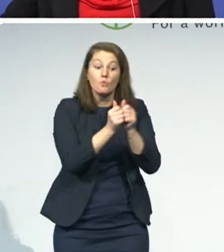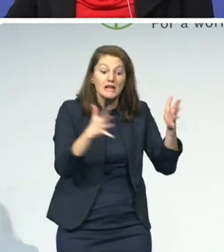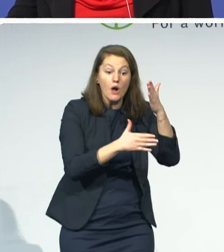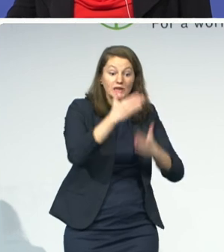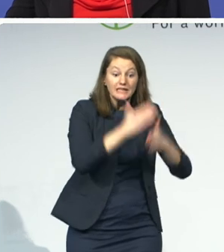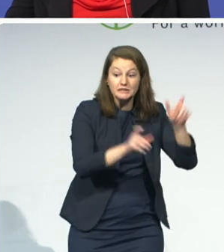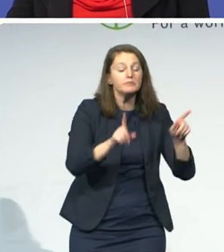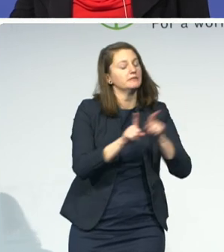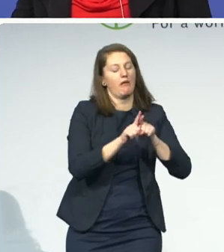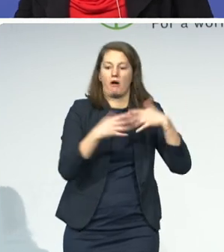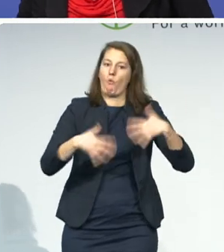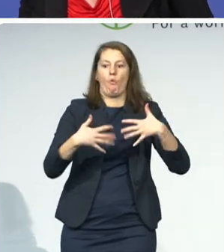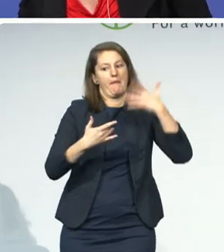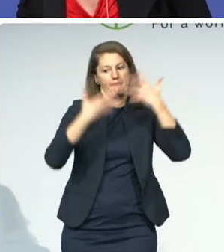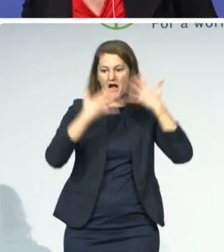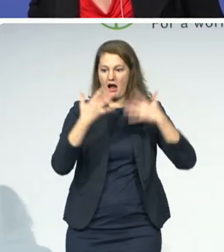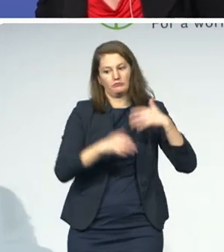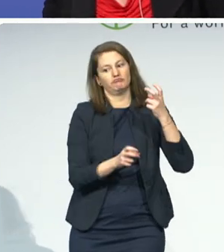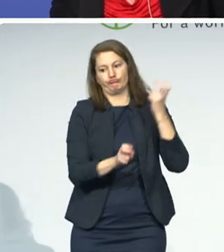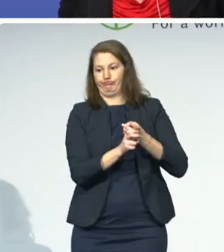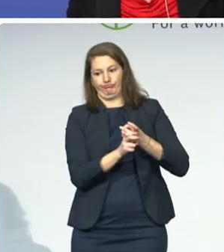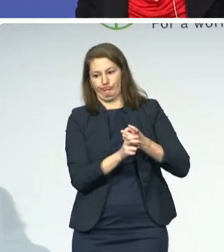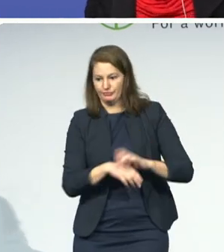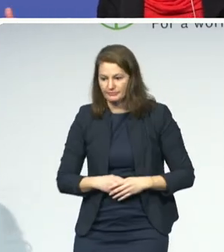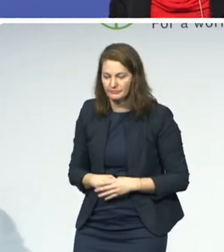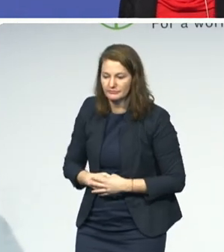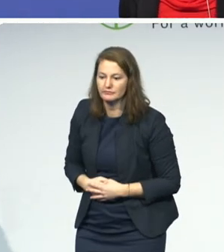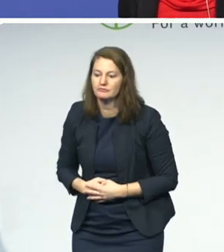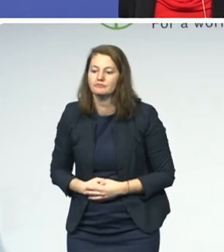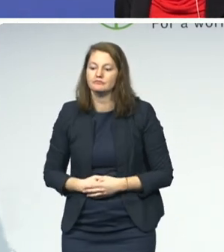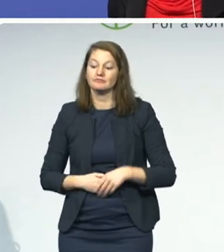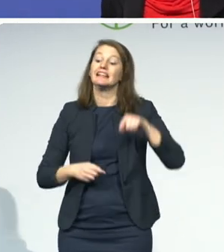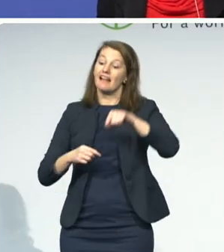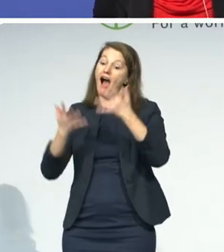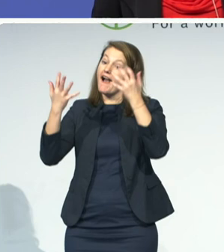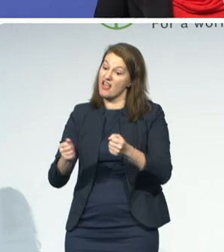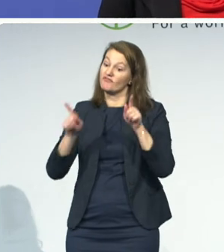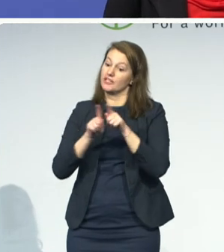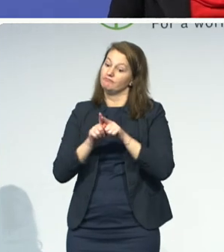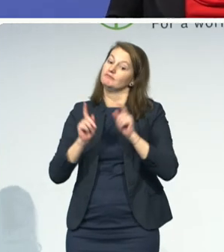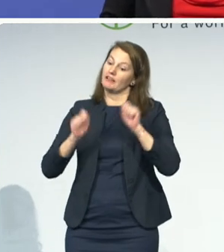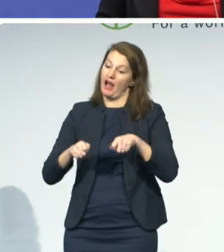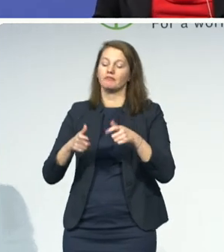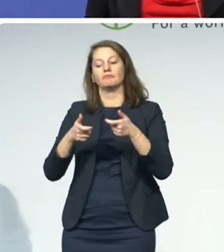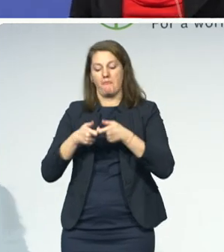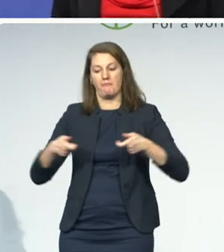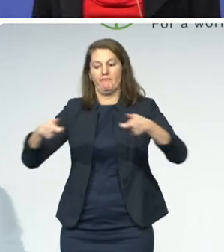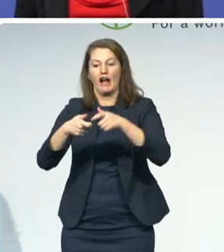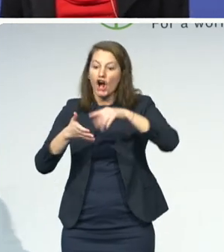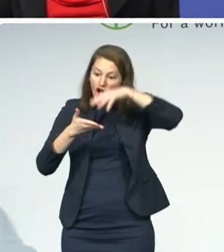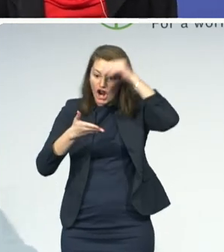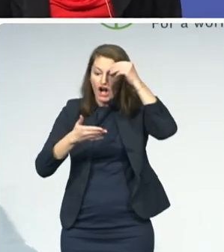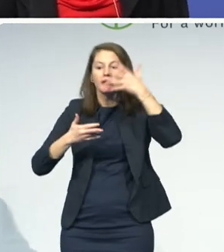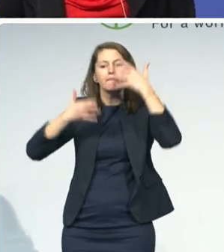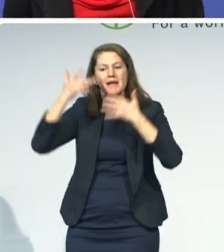using online learning platforms, how do you do your math and show your work in algebra online? Well, we have a new tool for that,